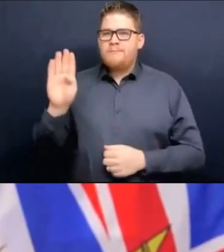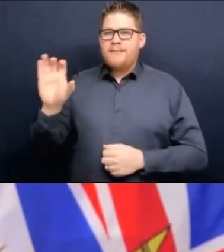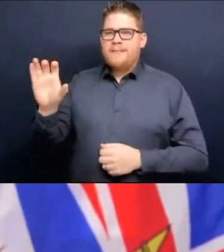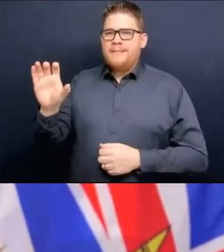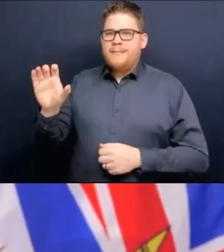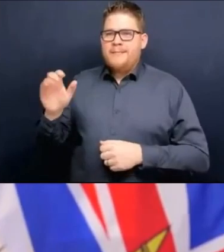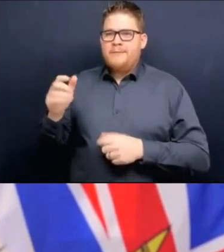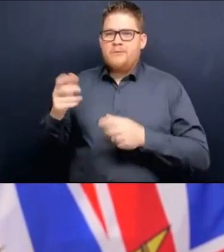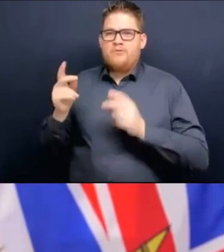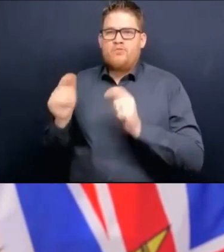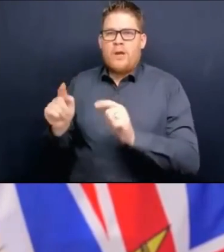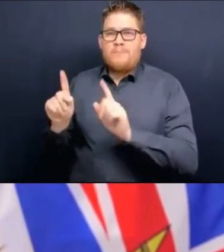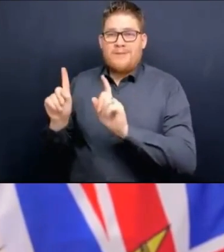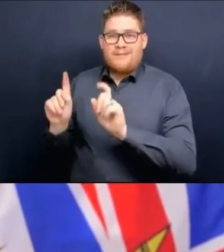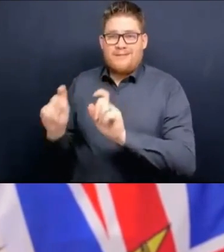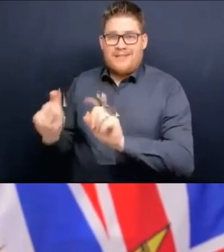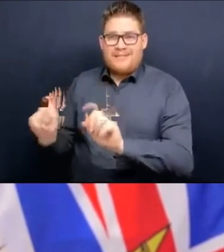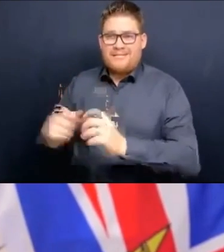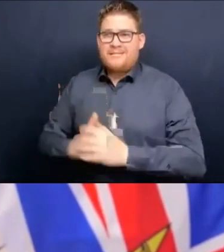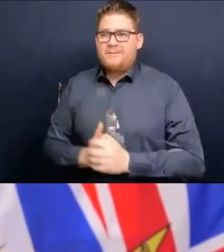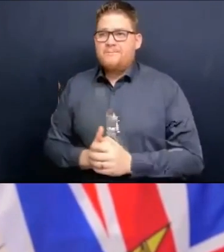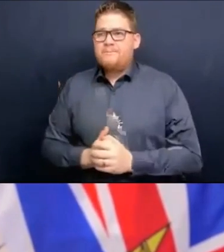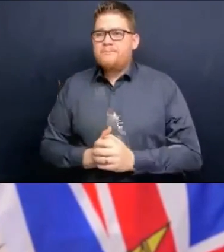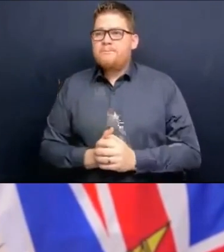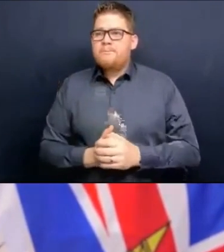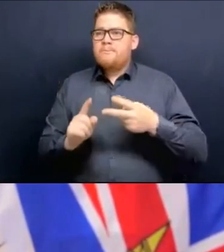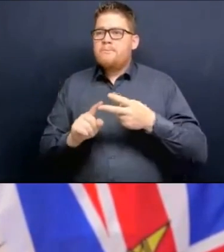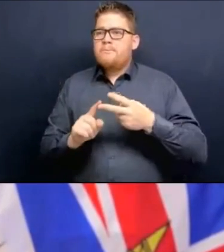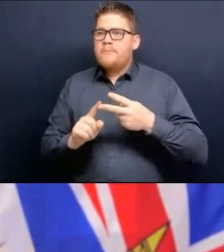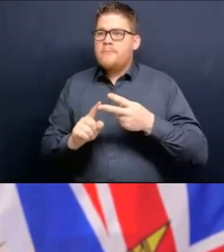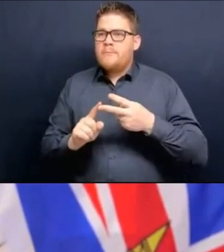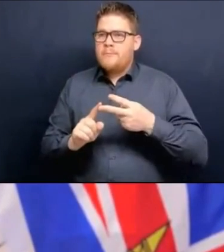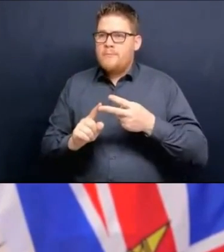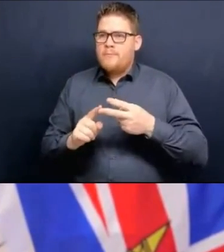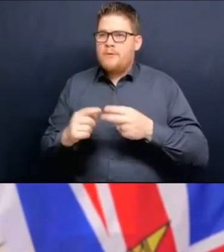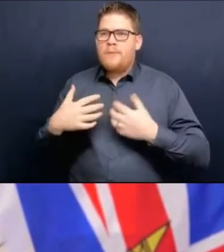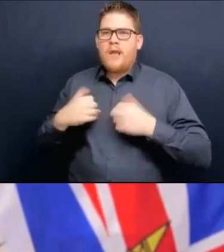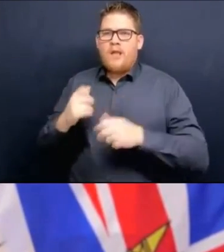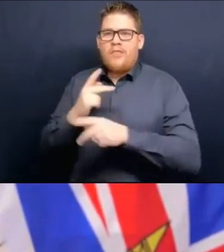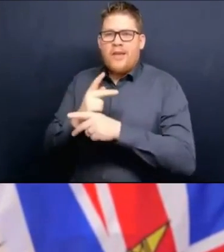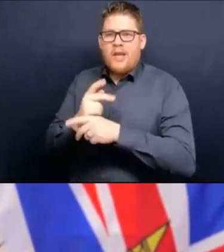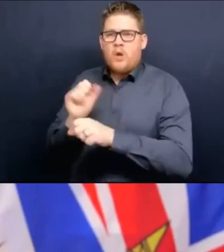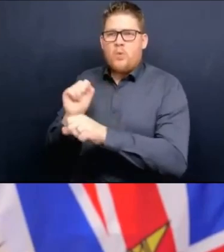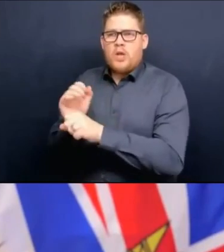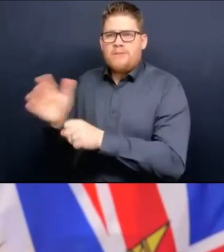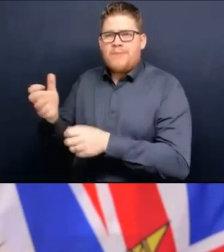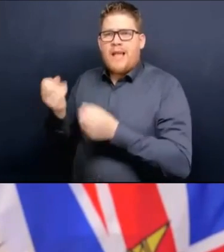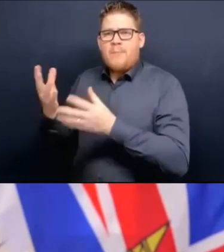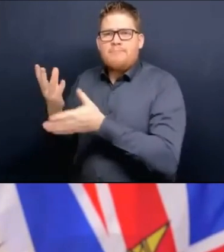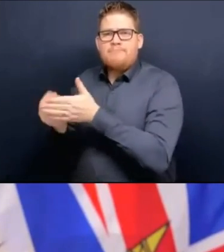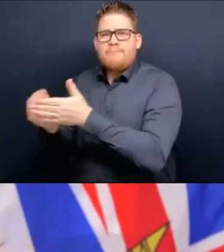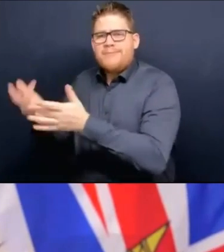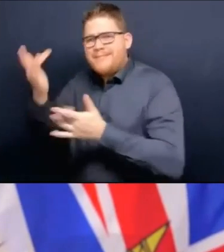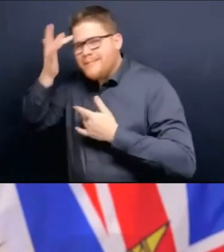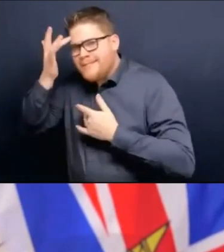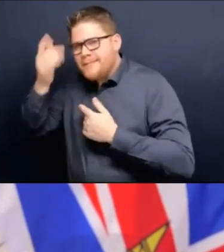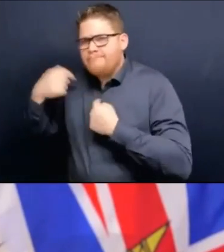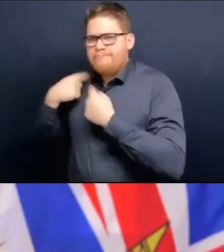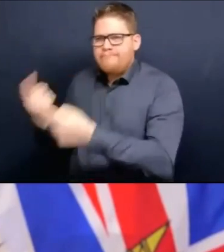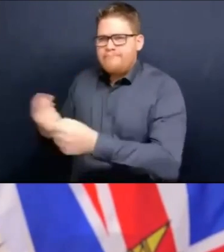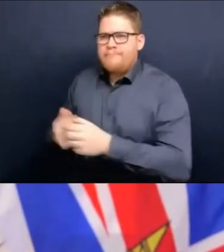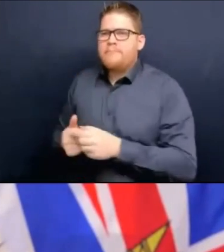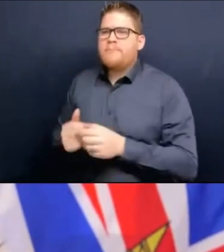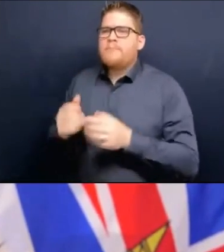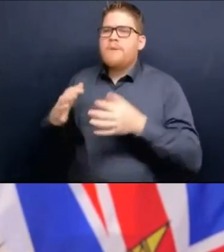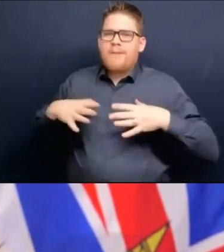healthcare workers off sick last week and an update on surgical postponements, first I want to reiterate the gratitude